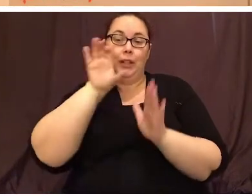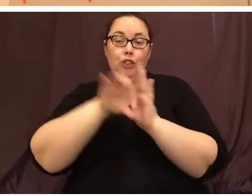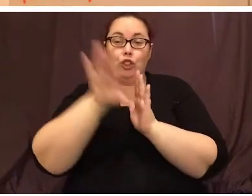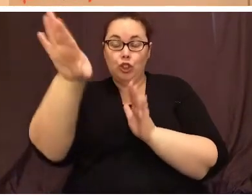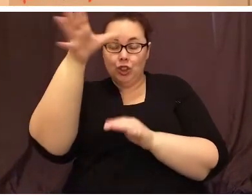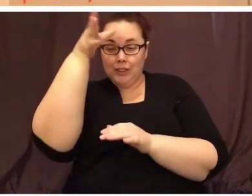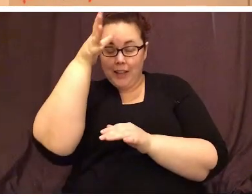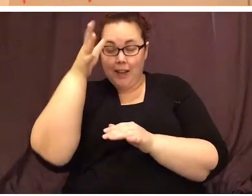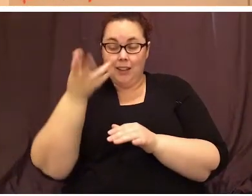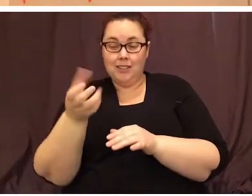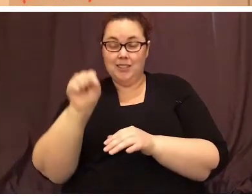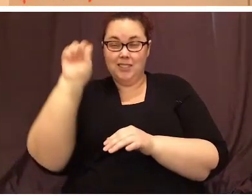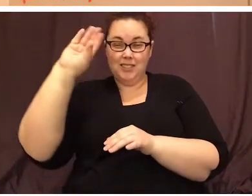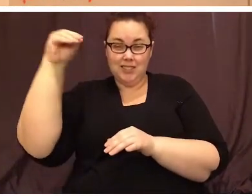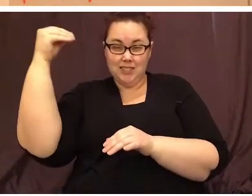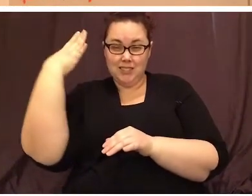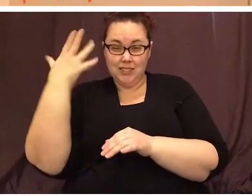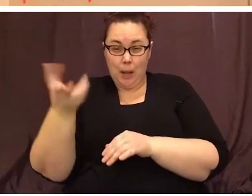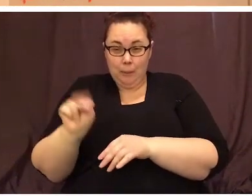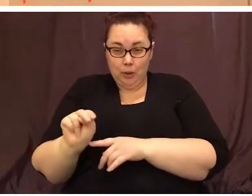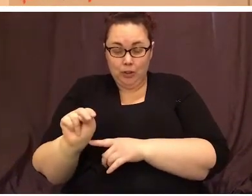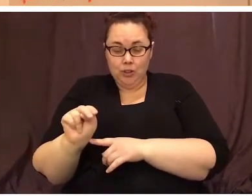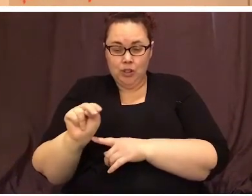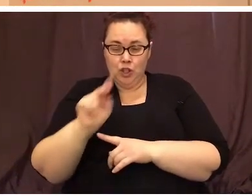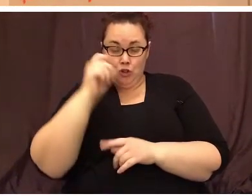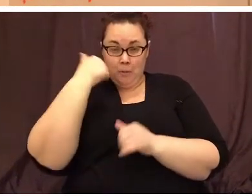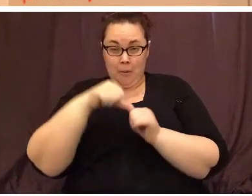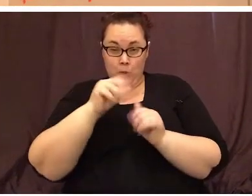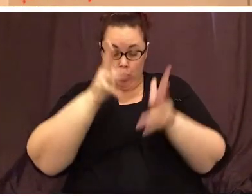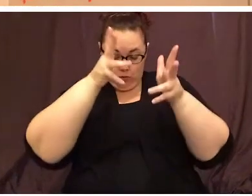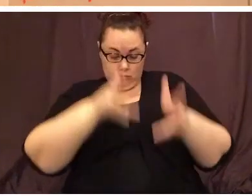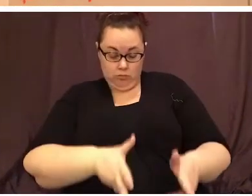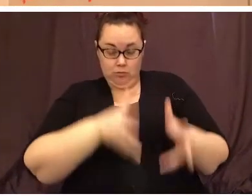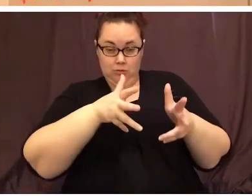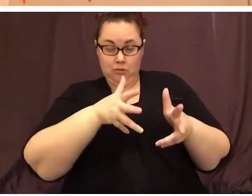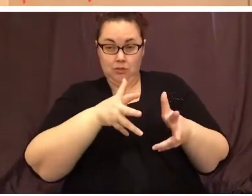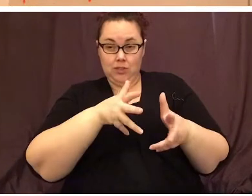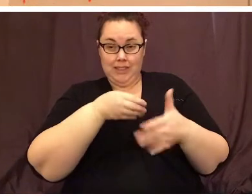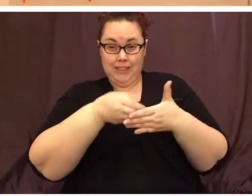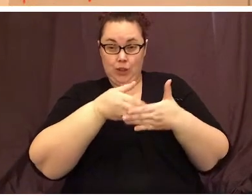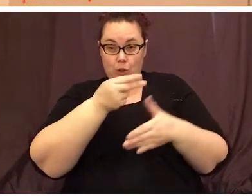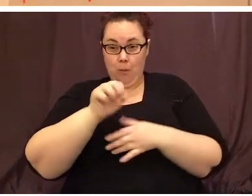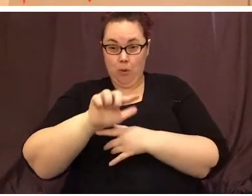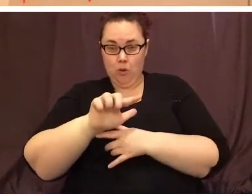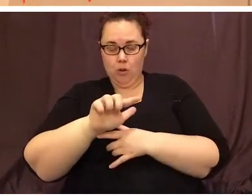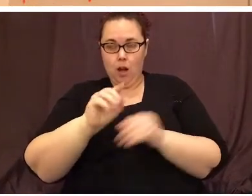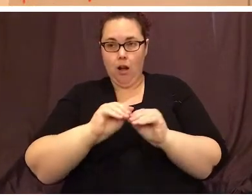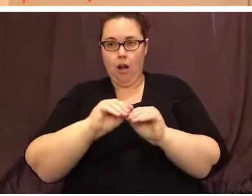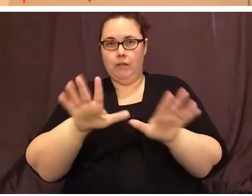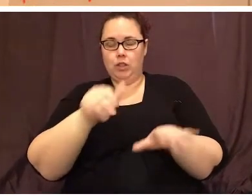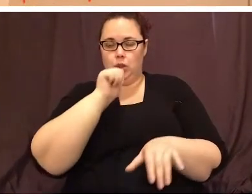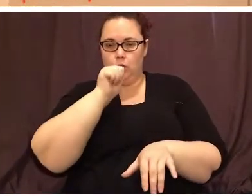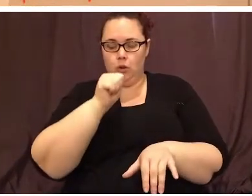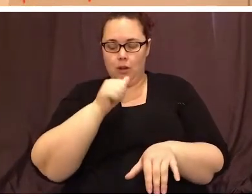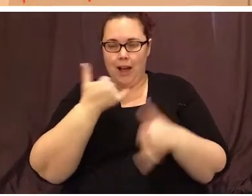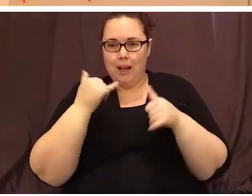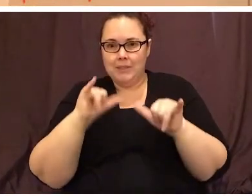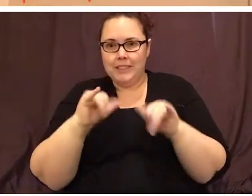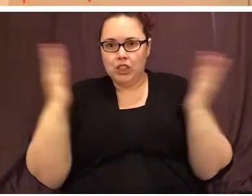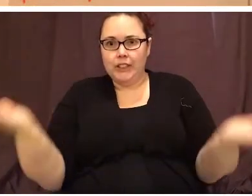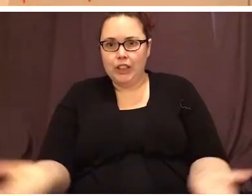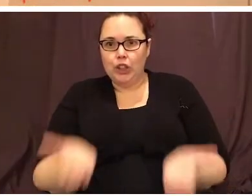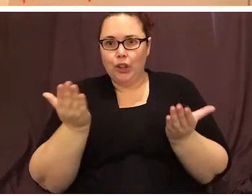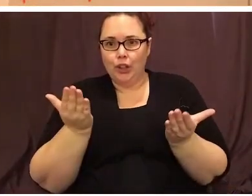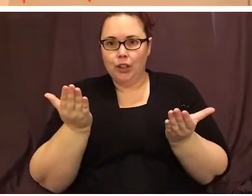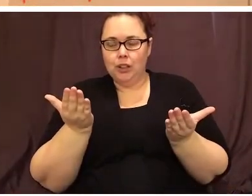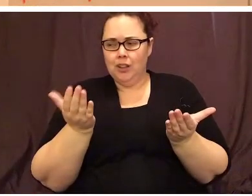me by the hotel pool when you left? Clearly, you do not, because I am still here. How